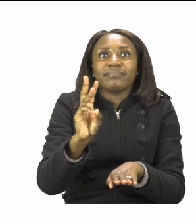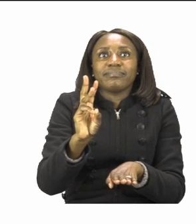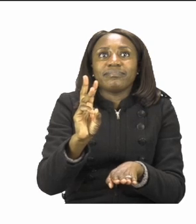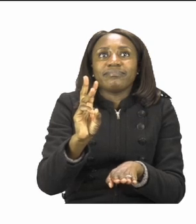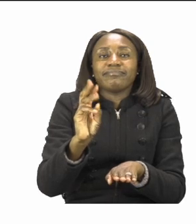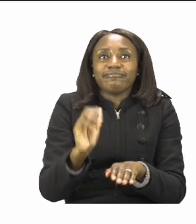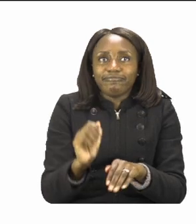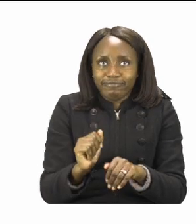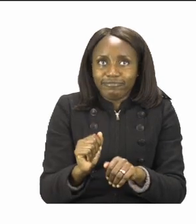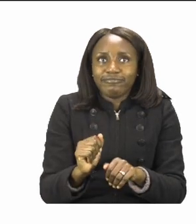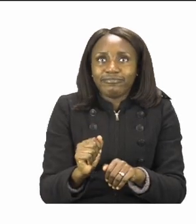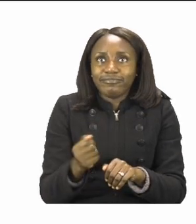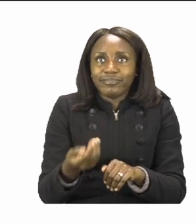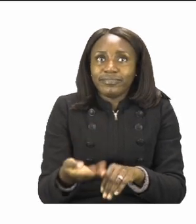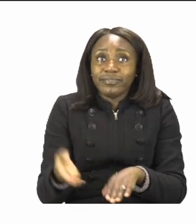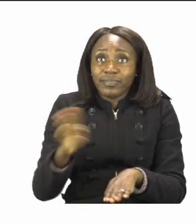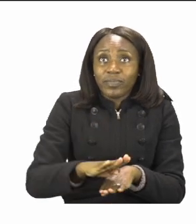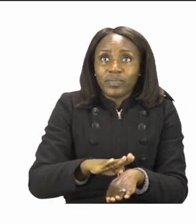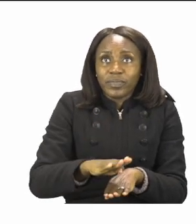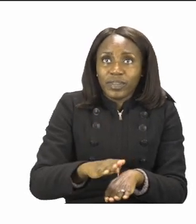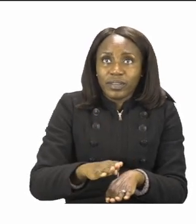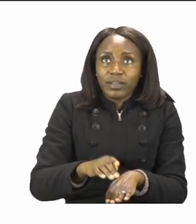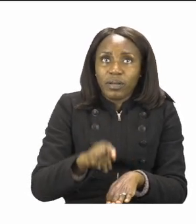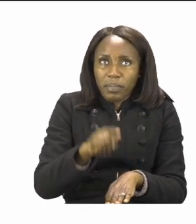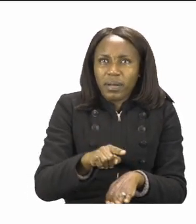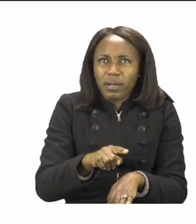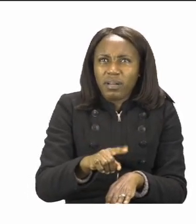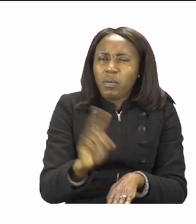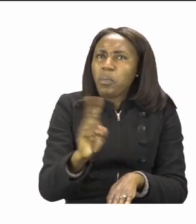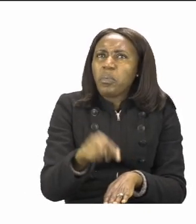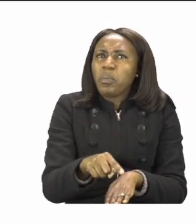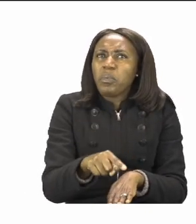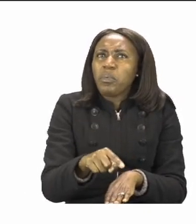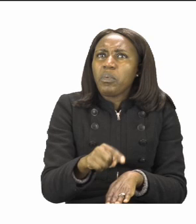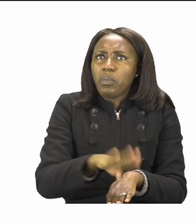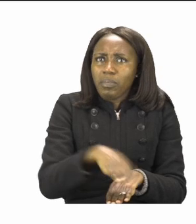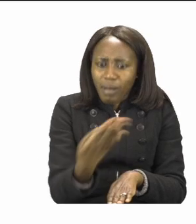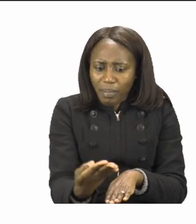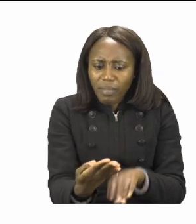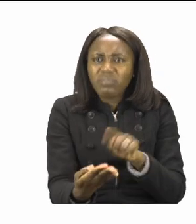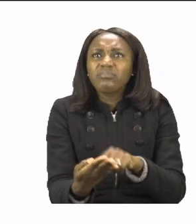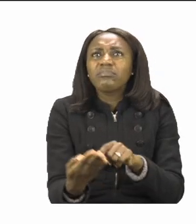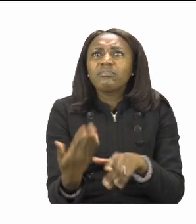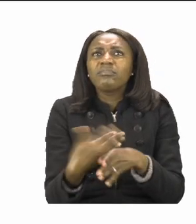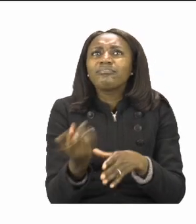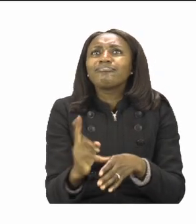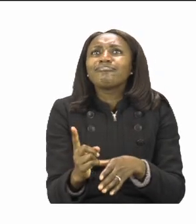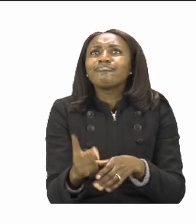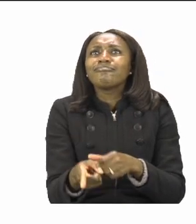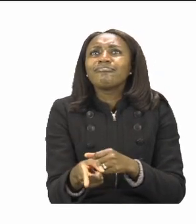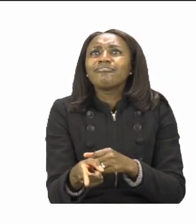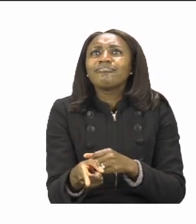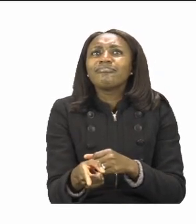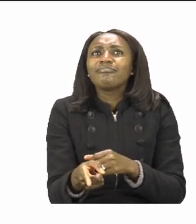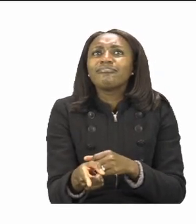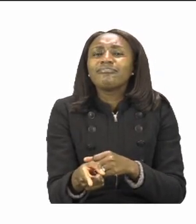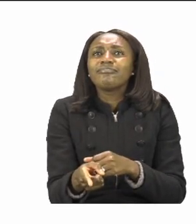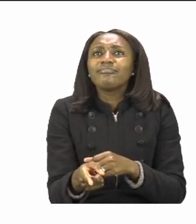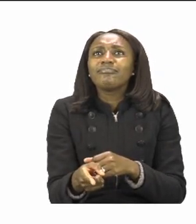next person says what is the occupation or transport of that card.